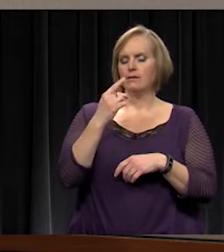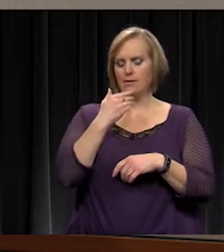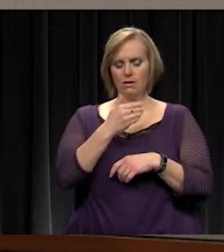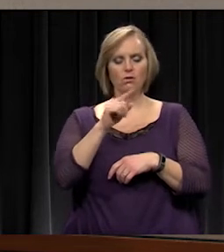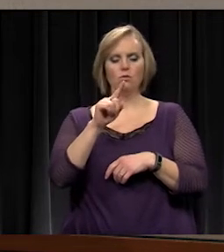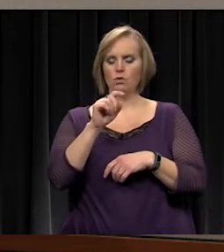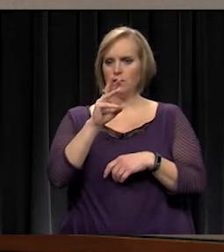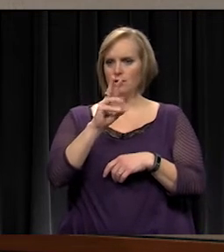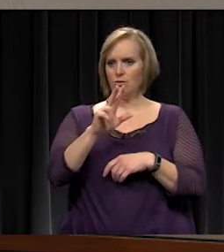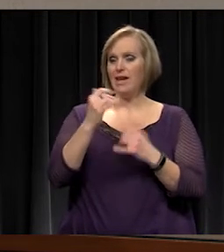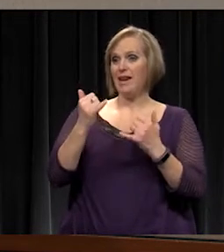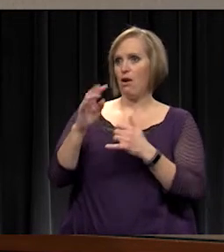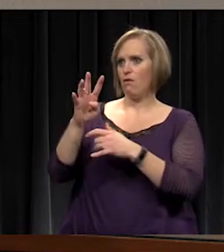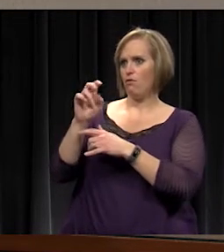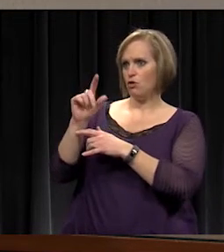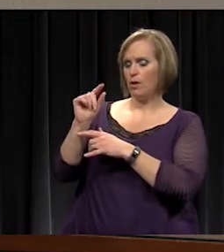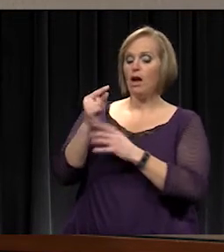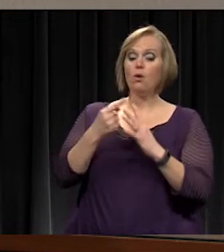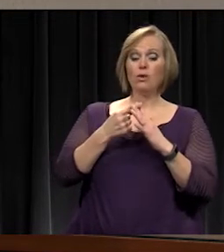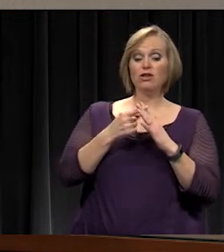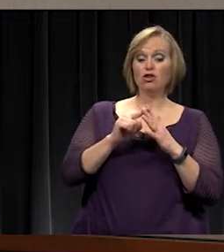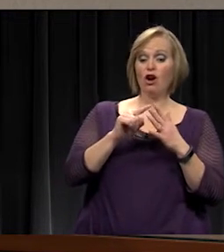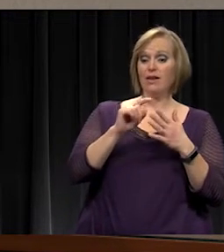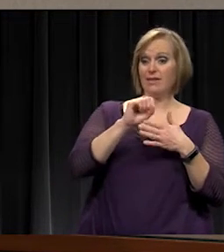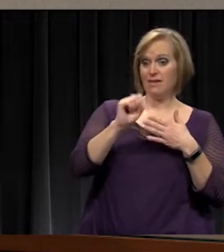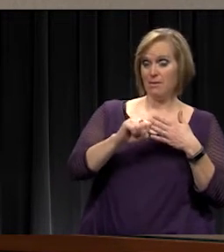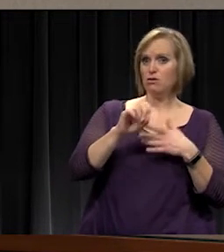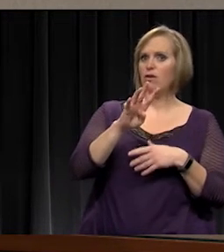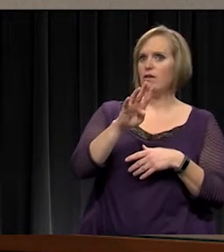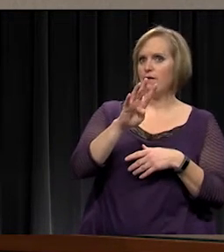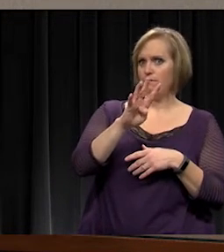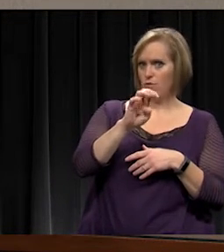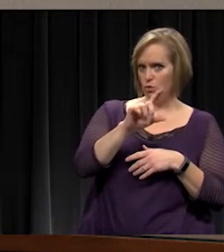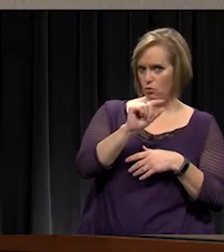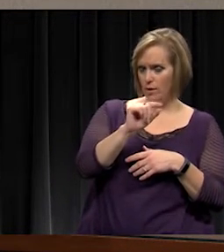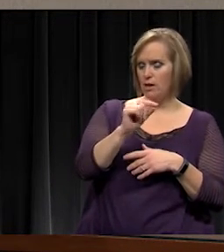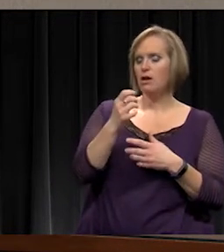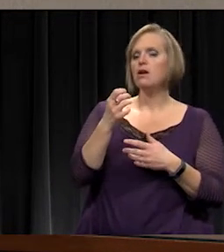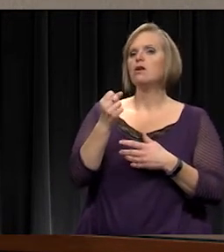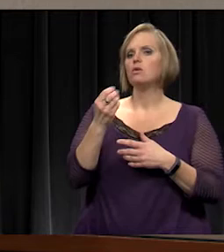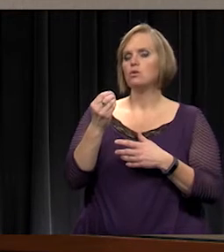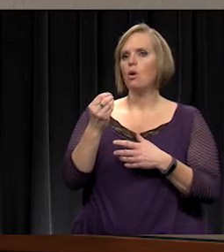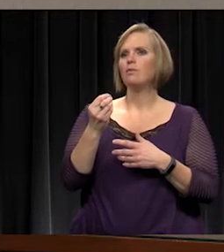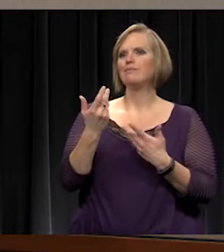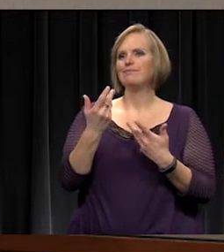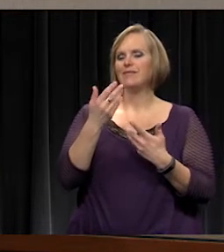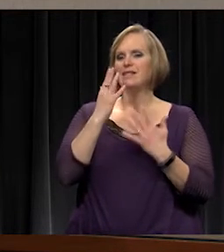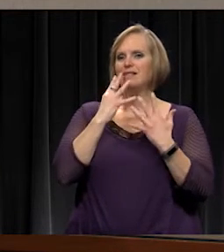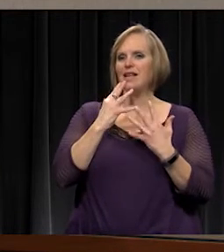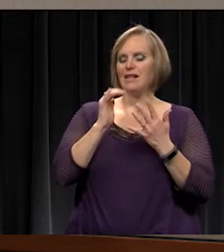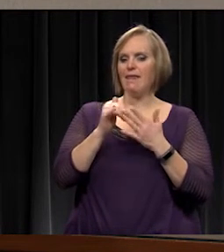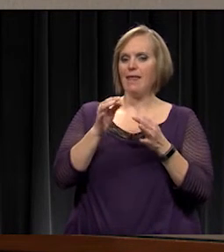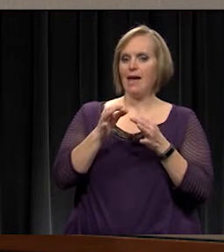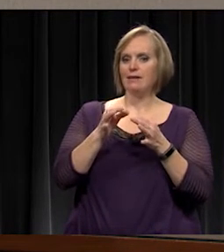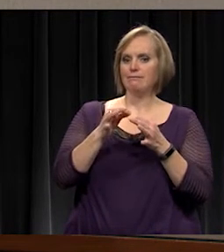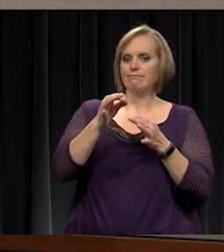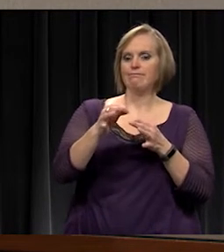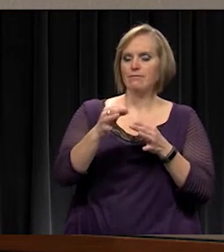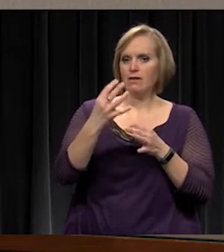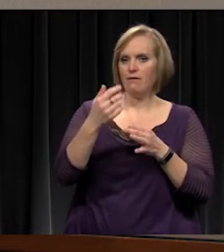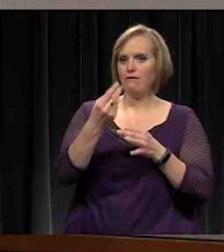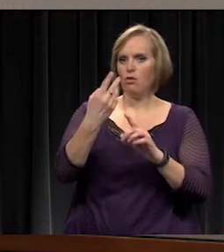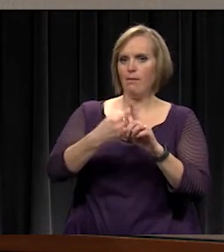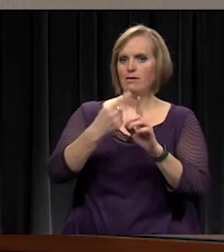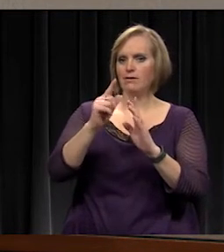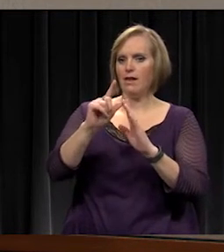420. And we started the semester at 420. Right. So unfortunately they came a couple months later than the official count date. Otherwise